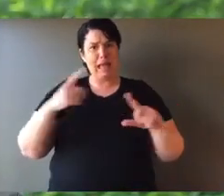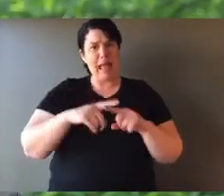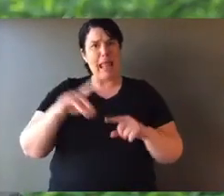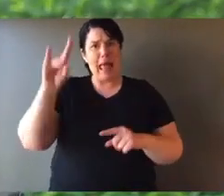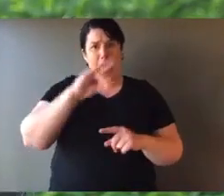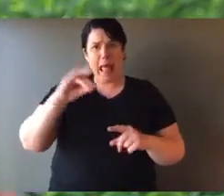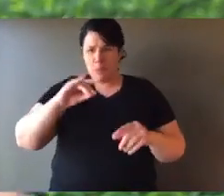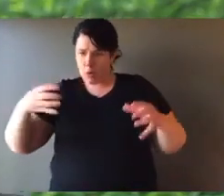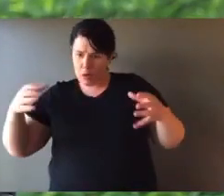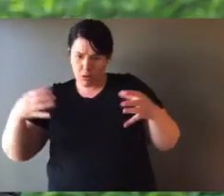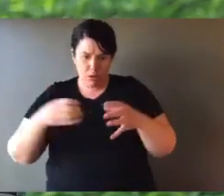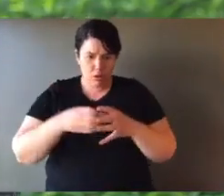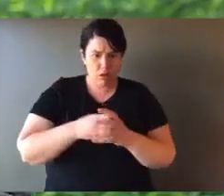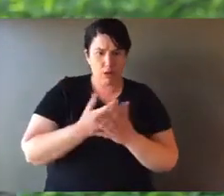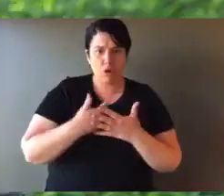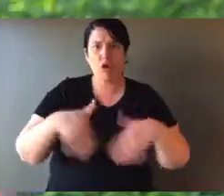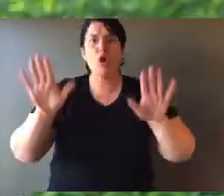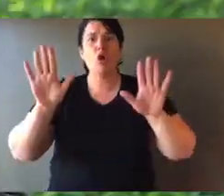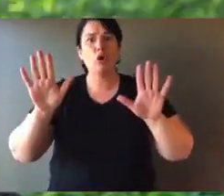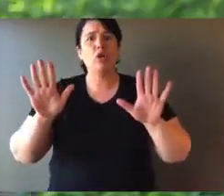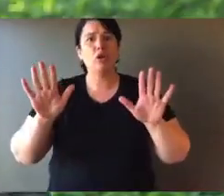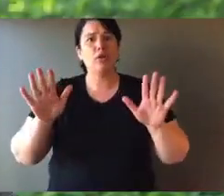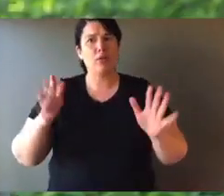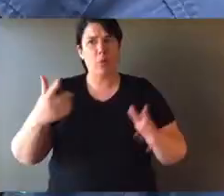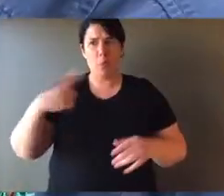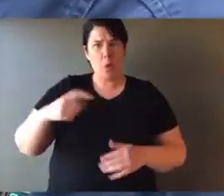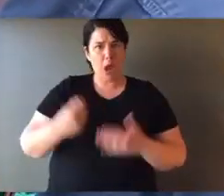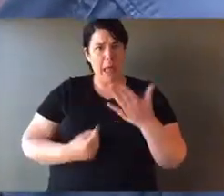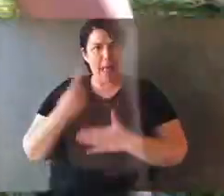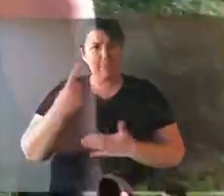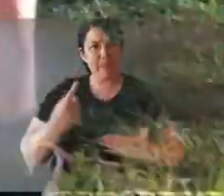crisis that we're facing and why we're facing it.